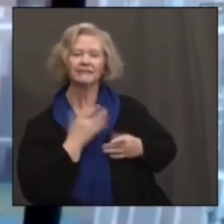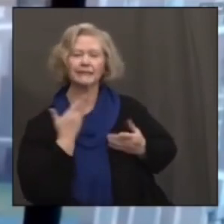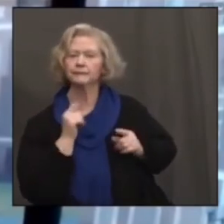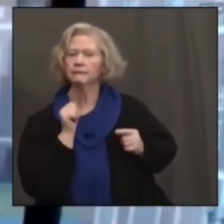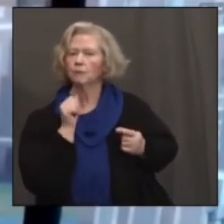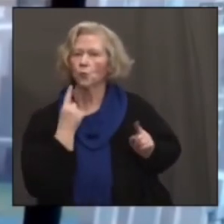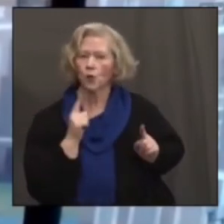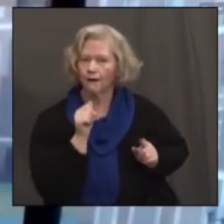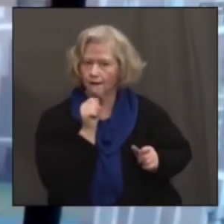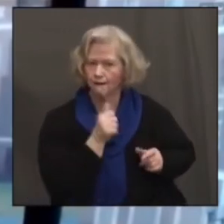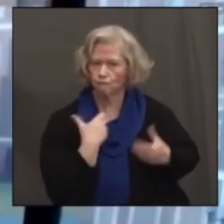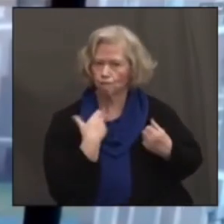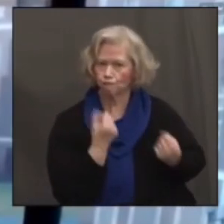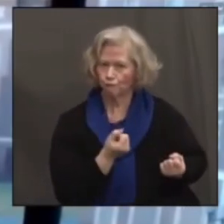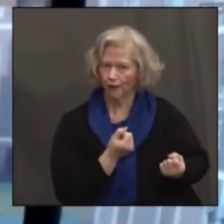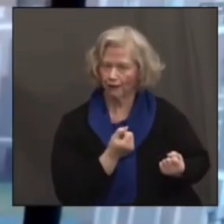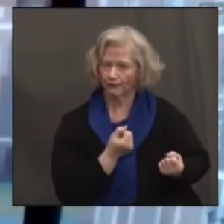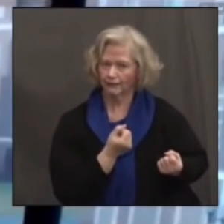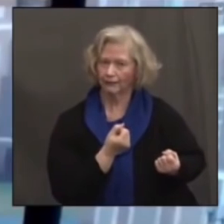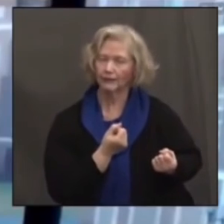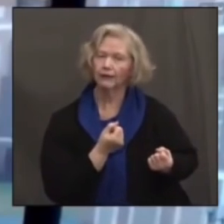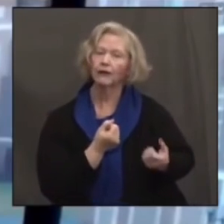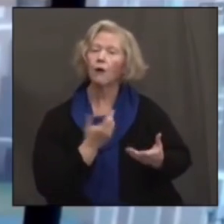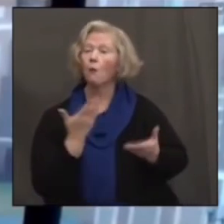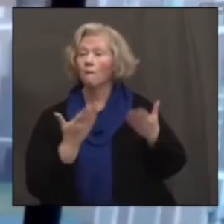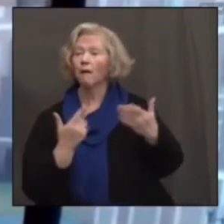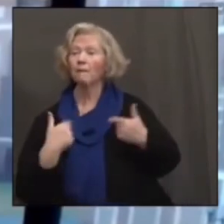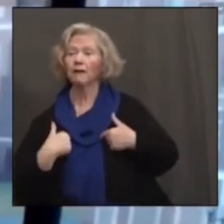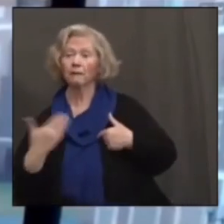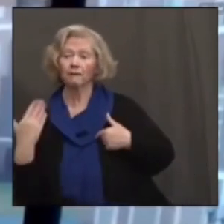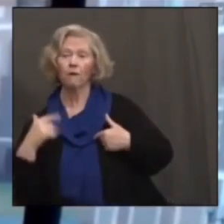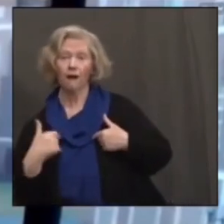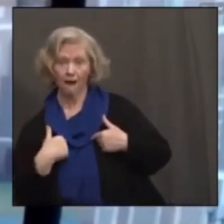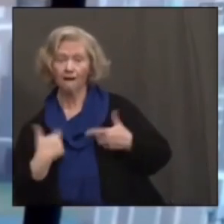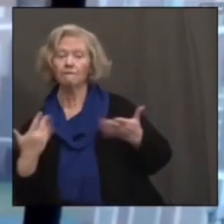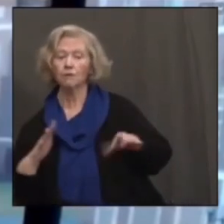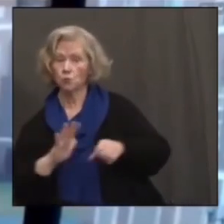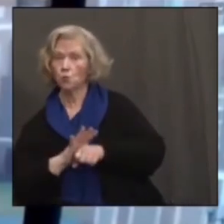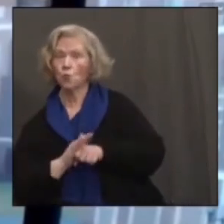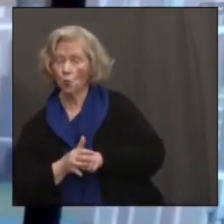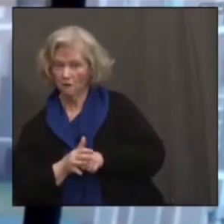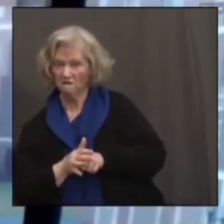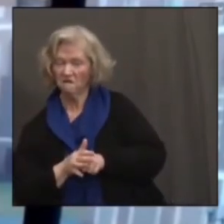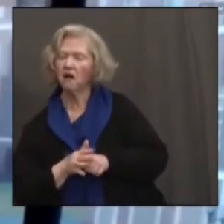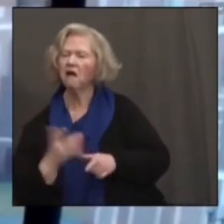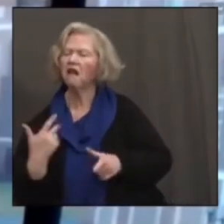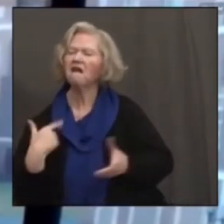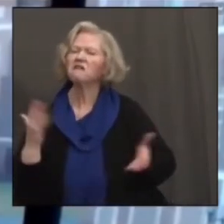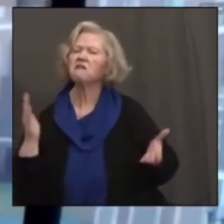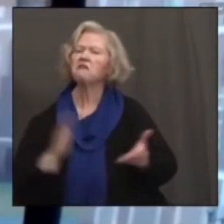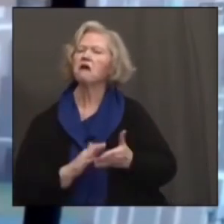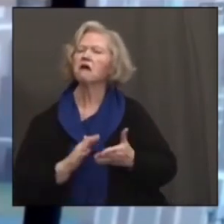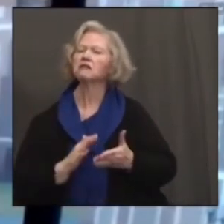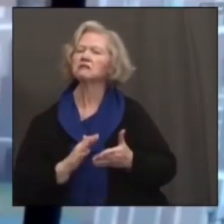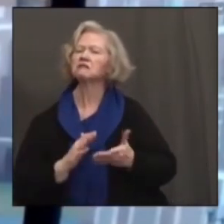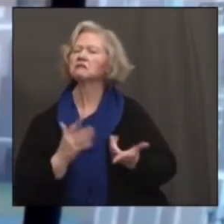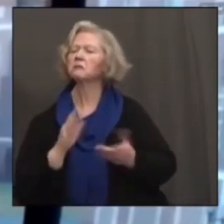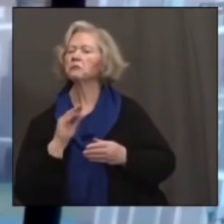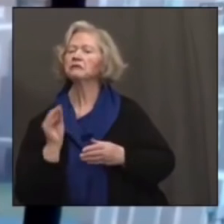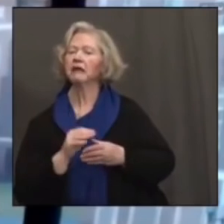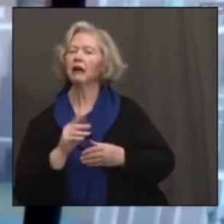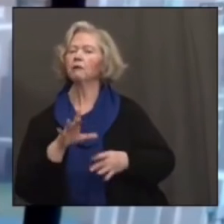having a COVID infection in the first place, increasing the risk of reinfection, infection or